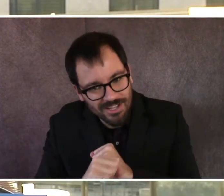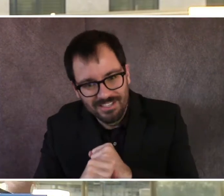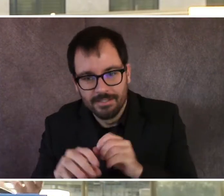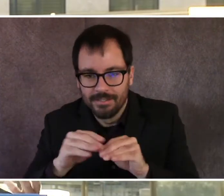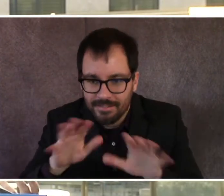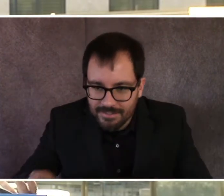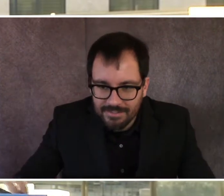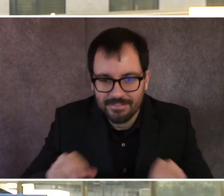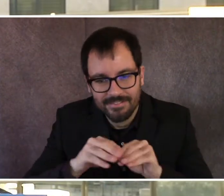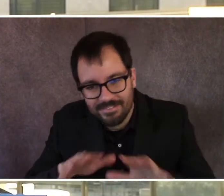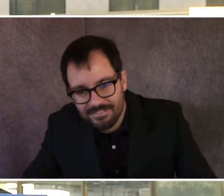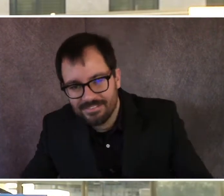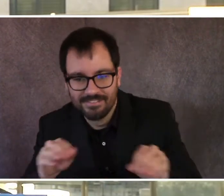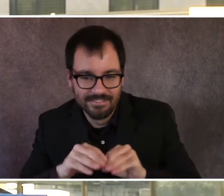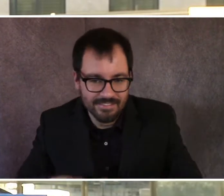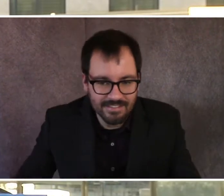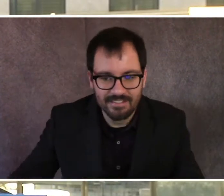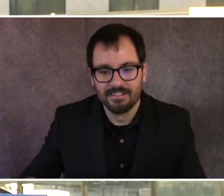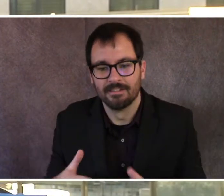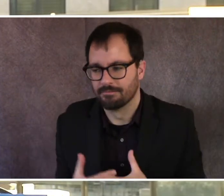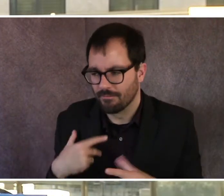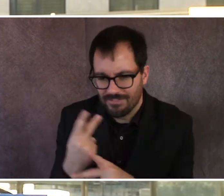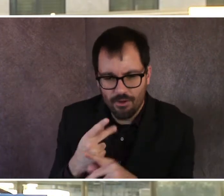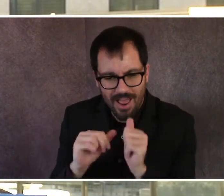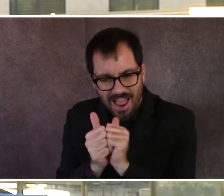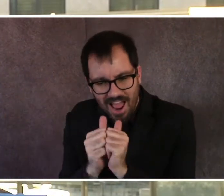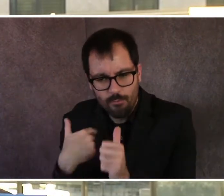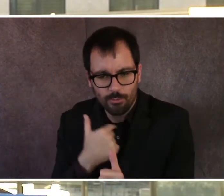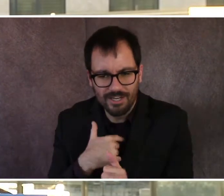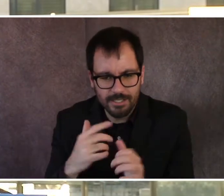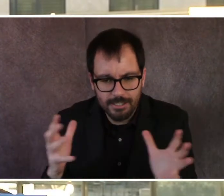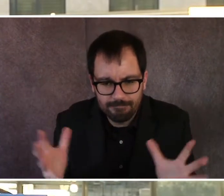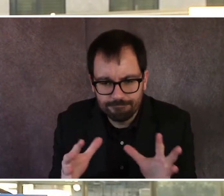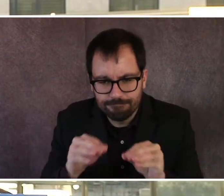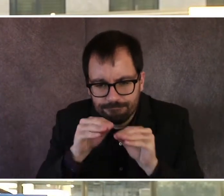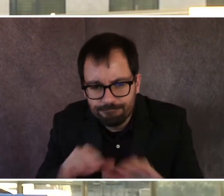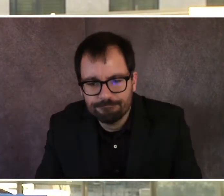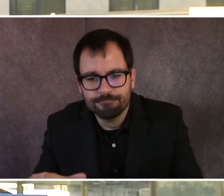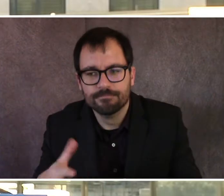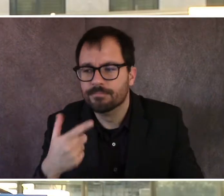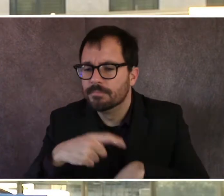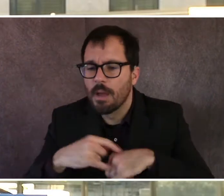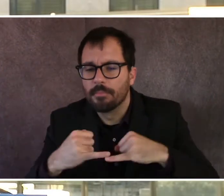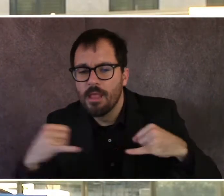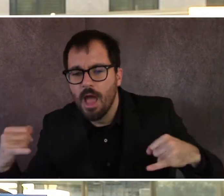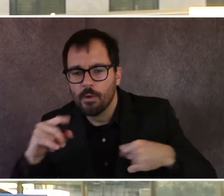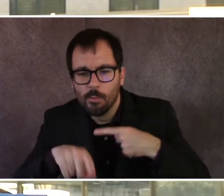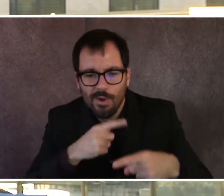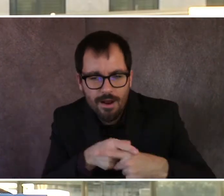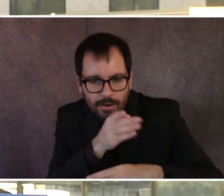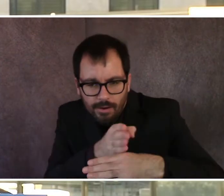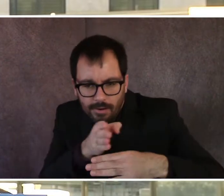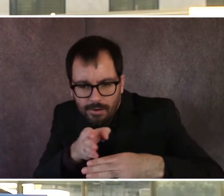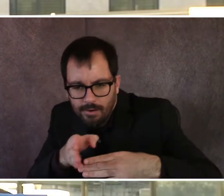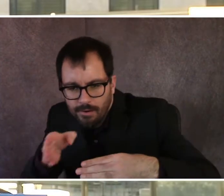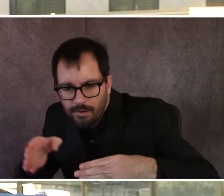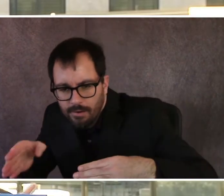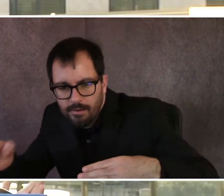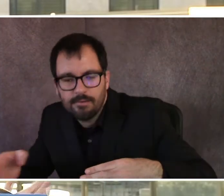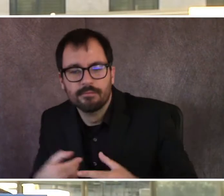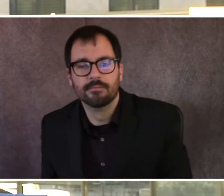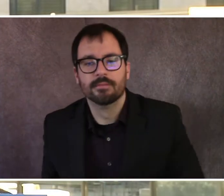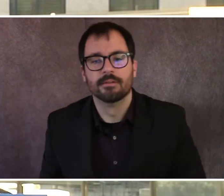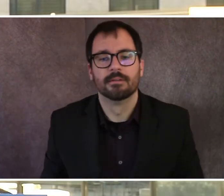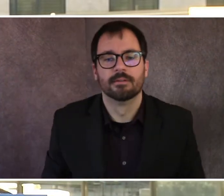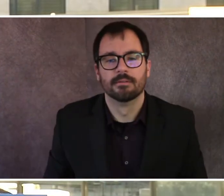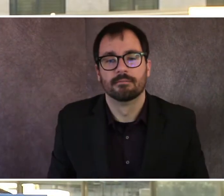the city? What's the timeline to market the city? Obviously with a set within 7.8% infection rate and I mean it